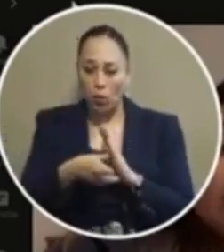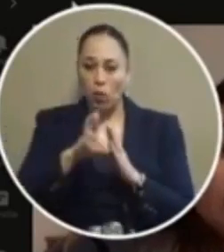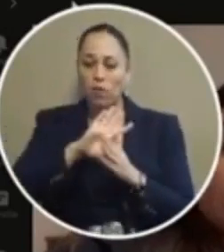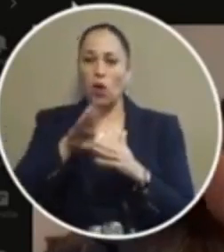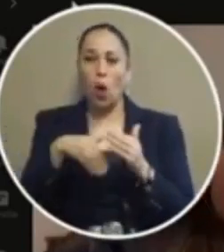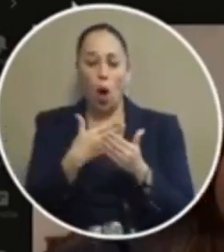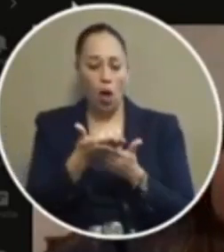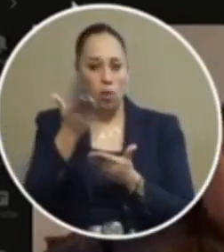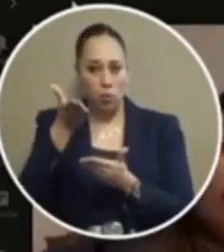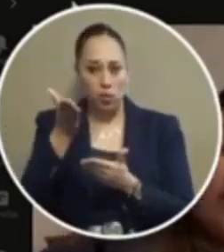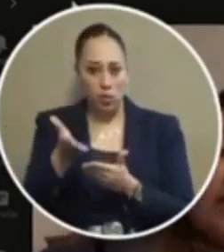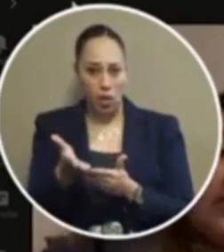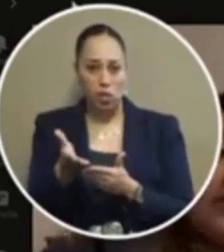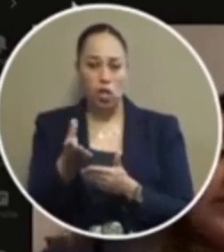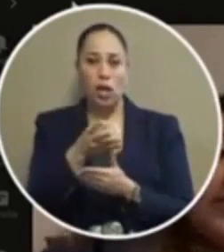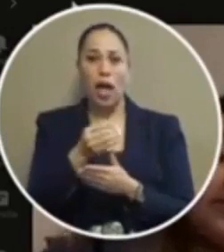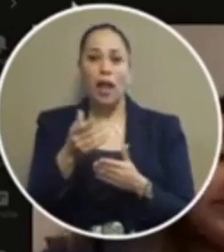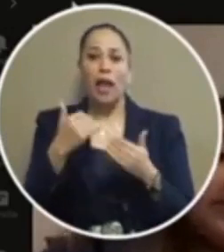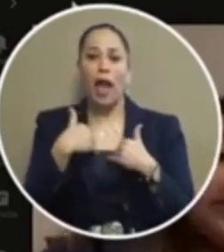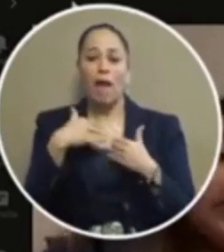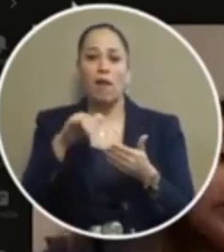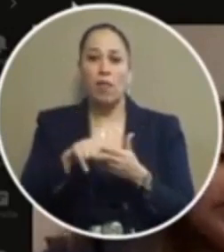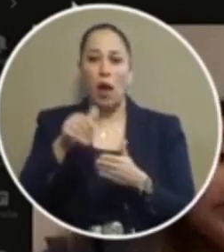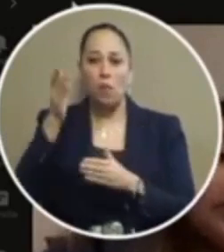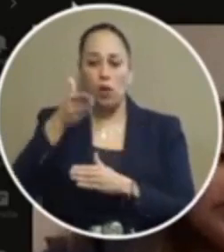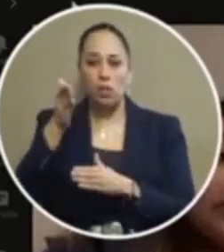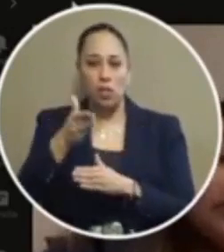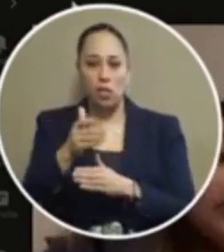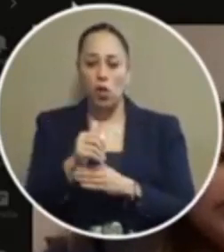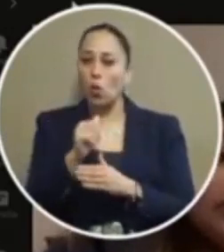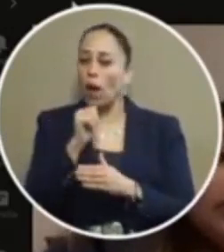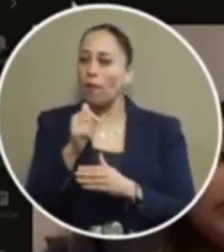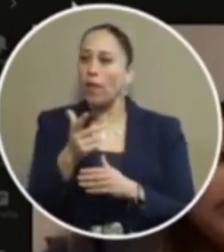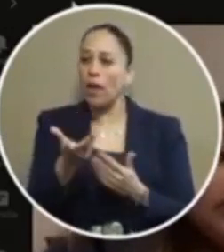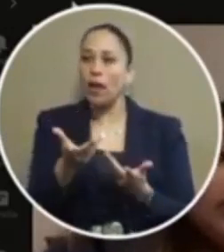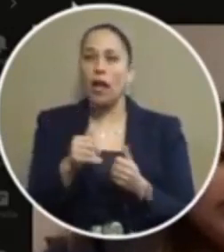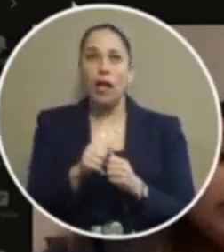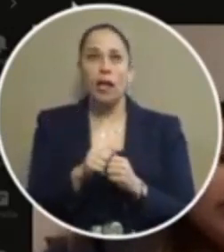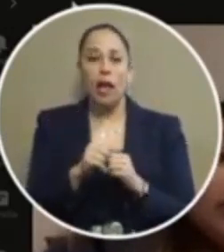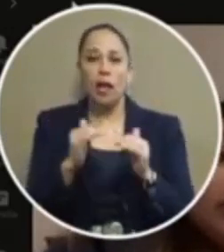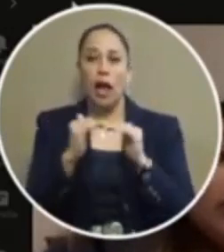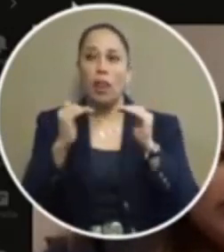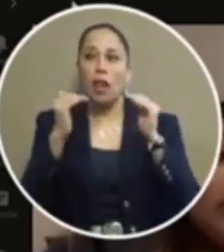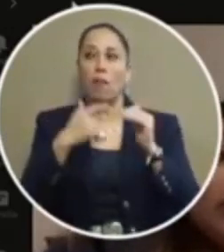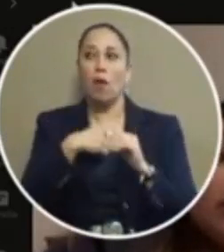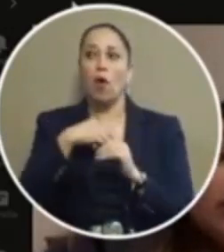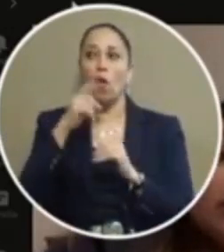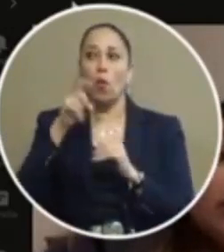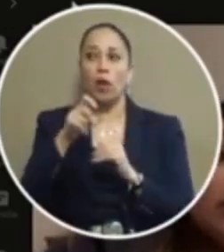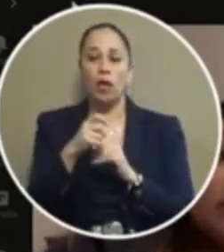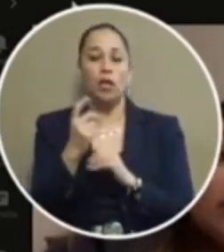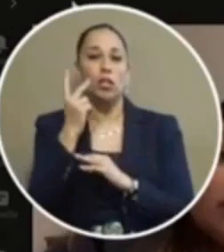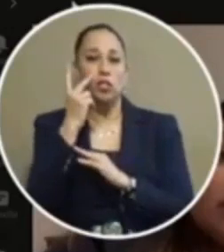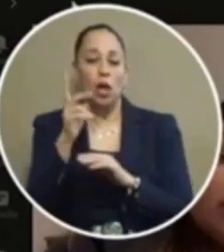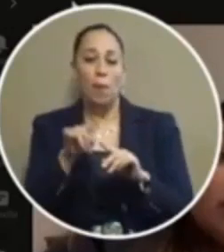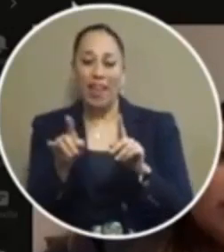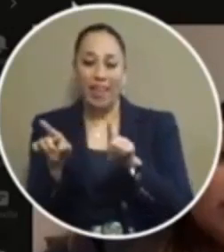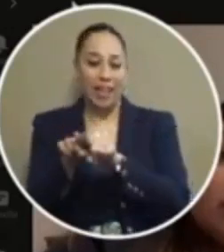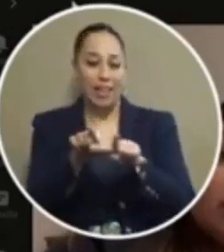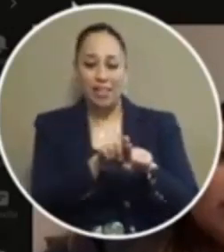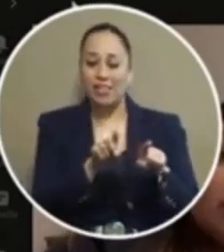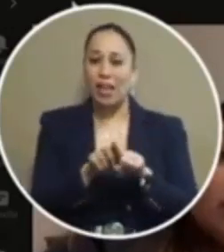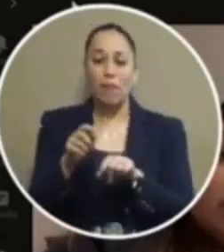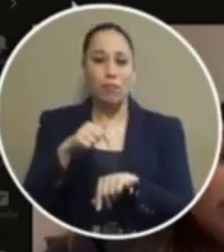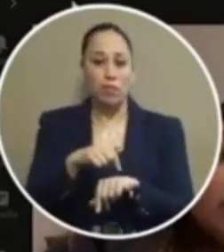presentations and the fact that this presentation was was not looked at uh at the level that we needed to look at it and but at the same time